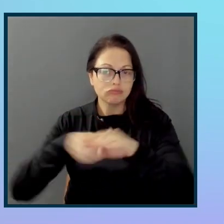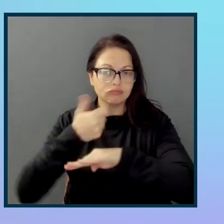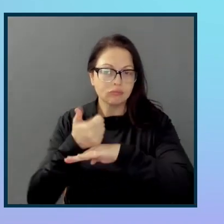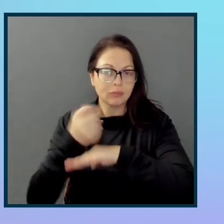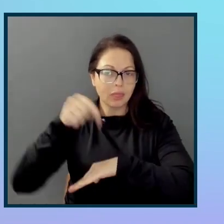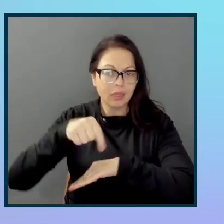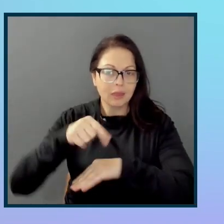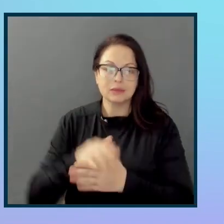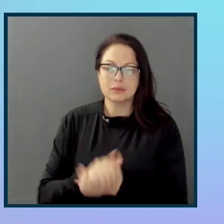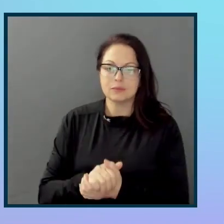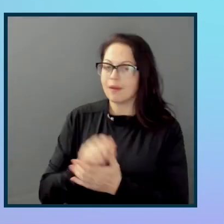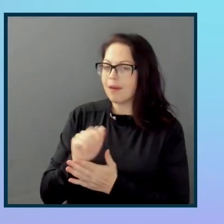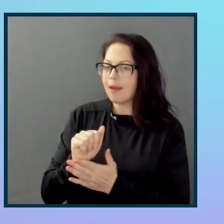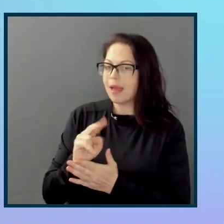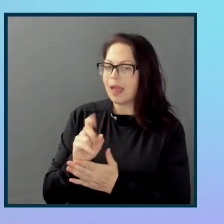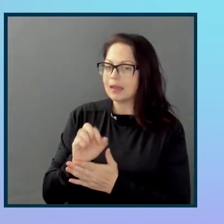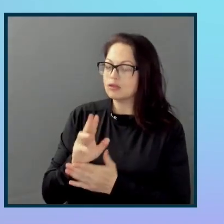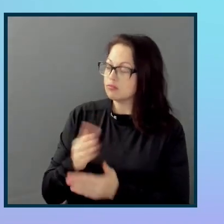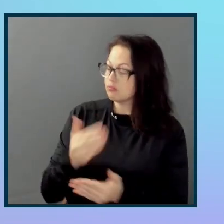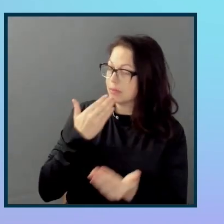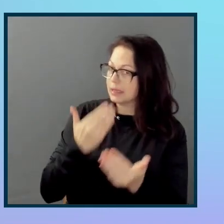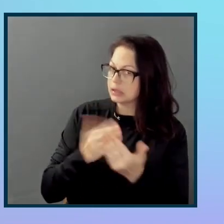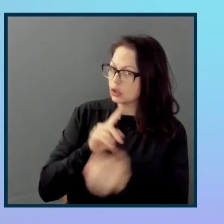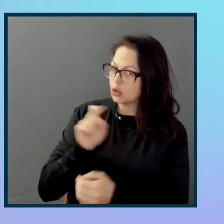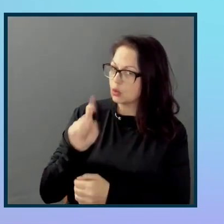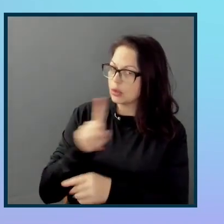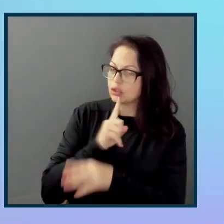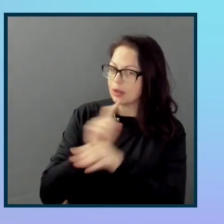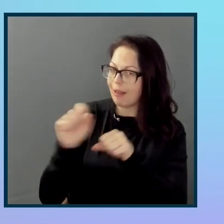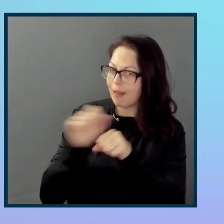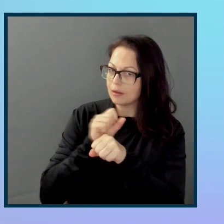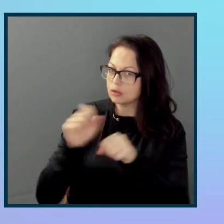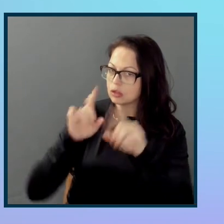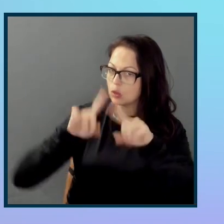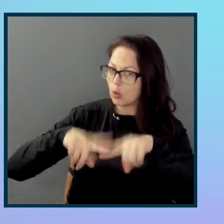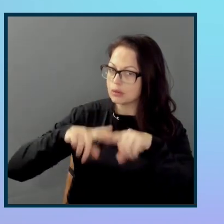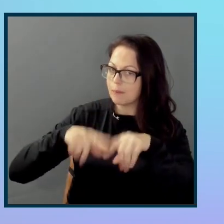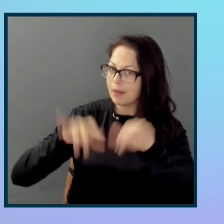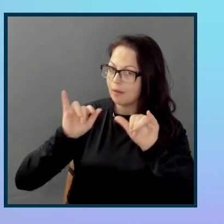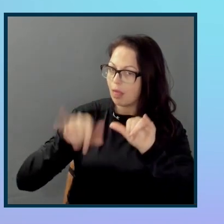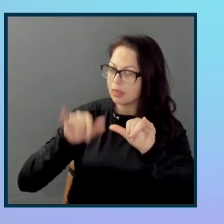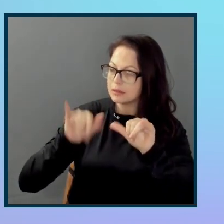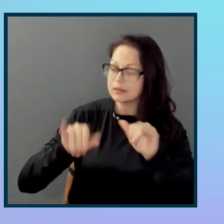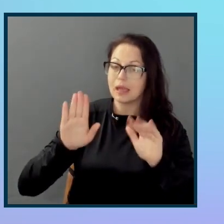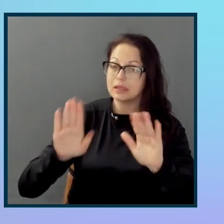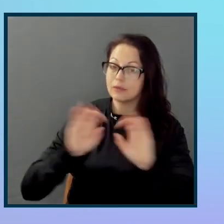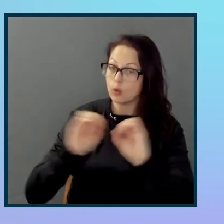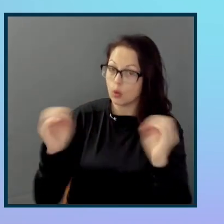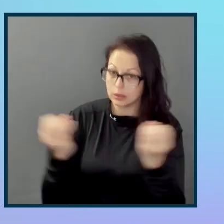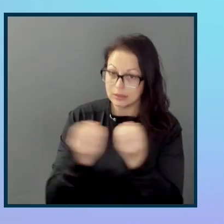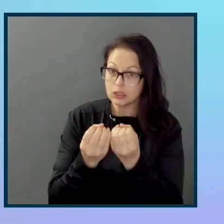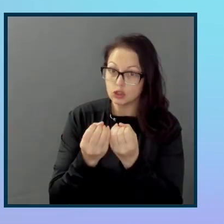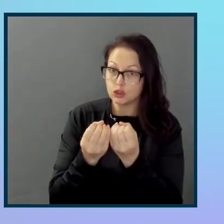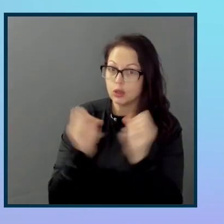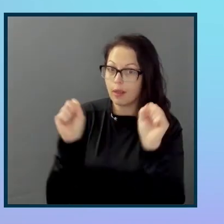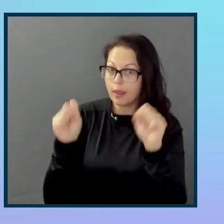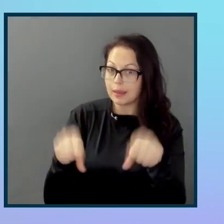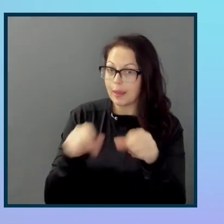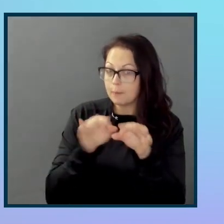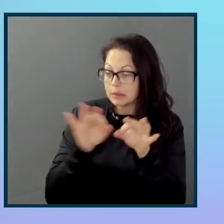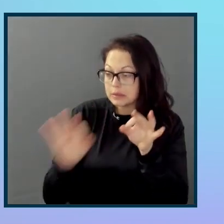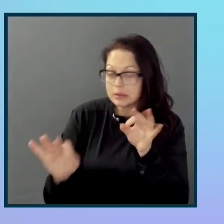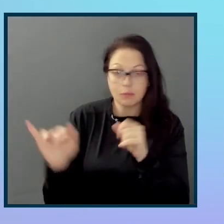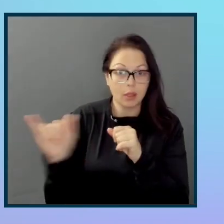Those are really good questions. So depending on the size of your organization, it can be as simple as having